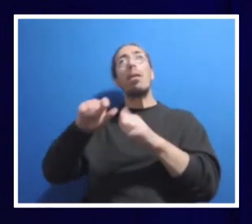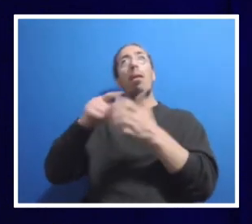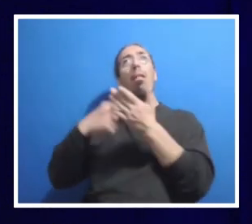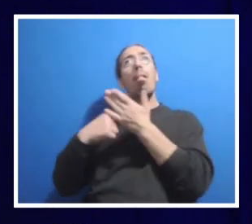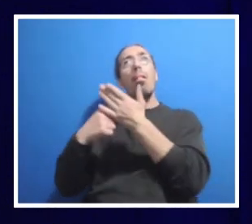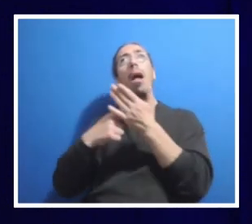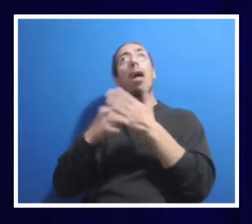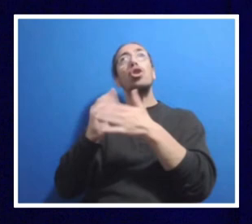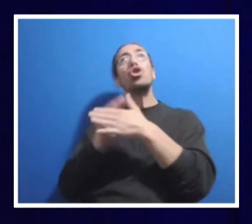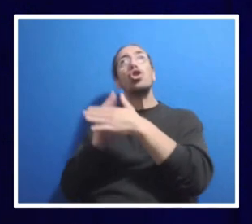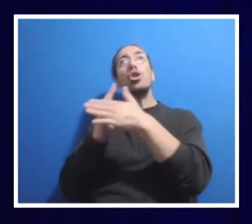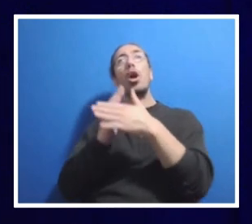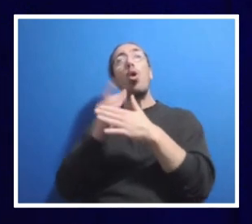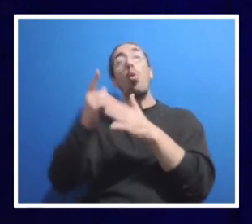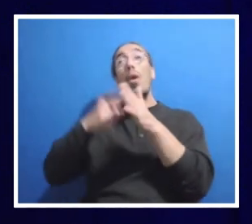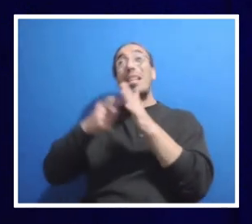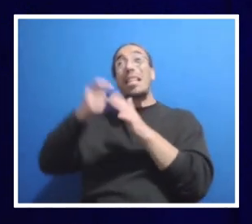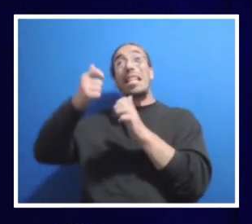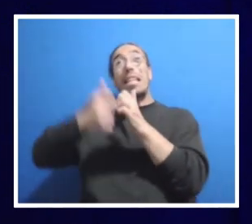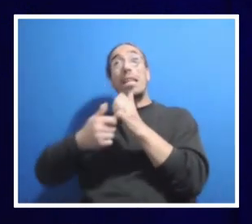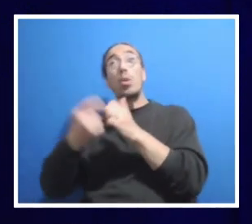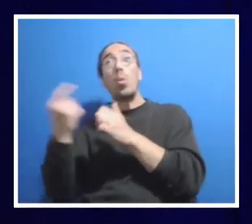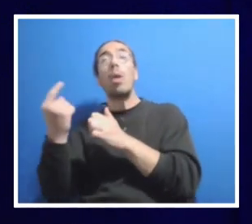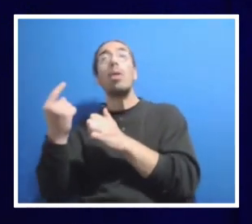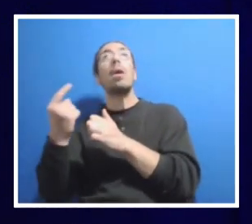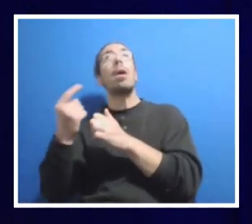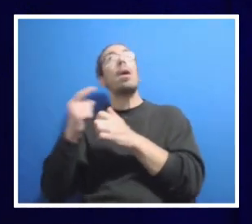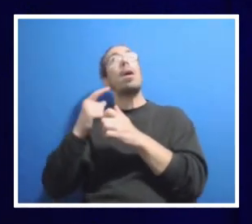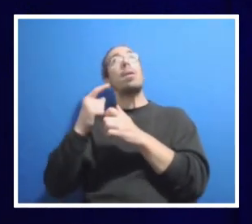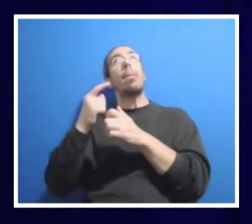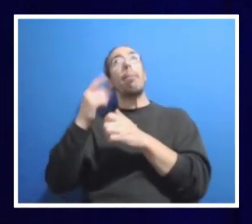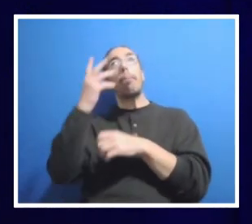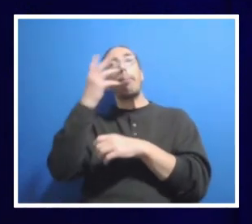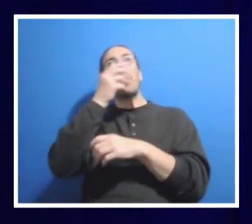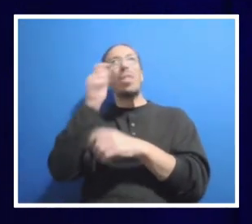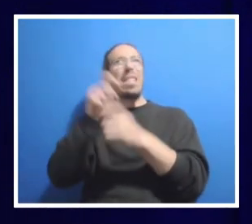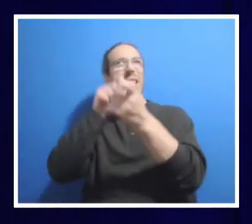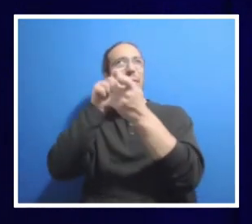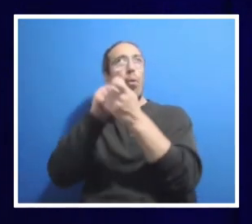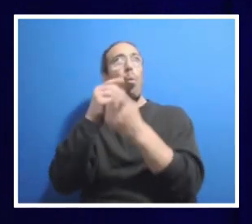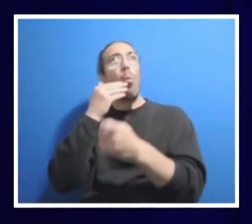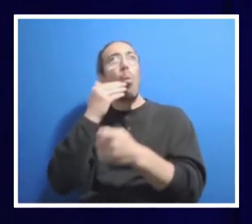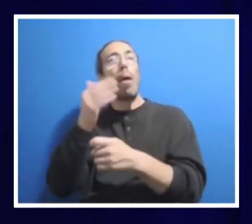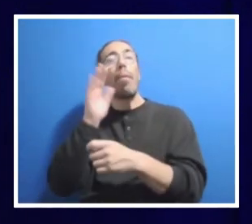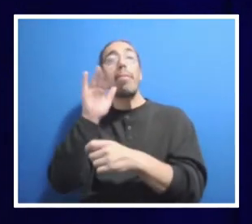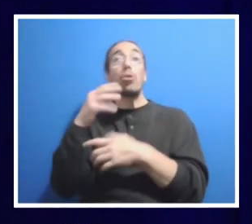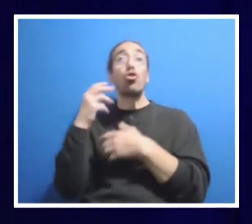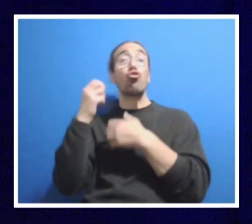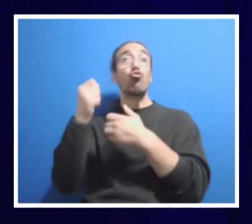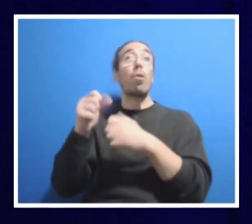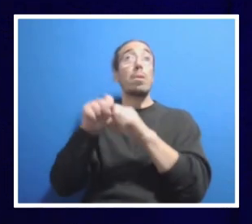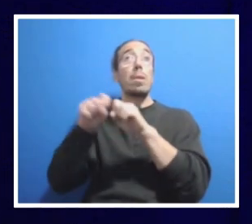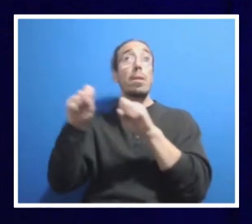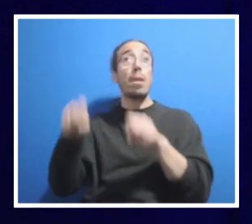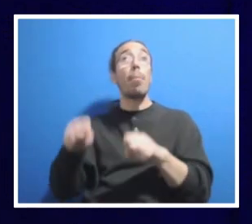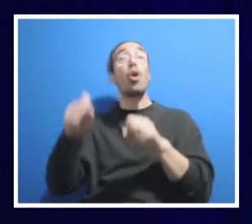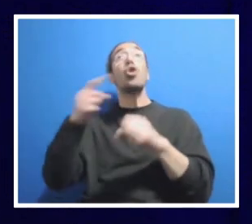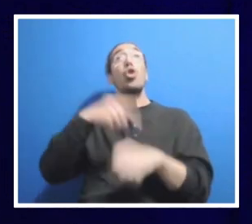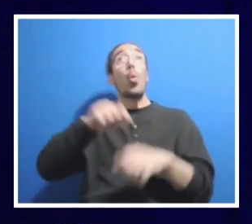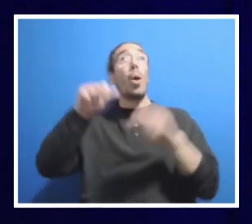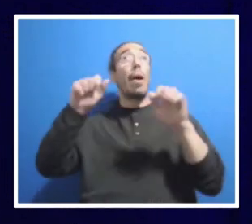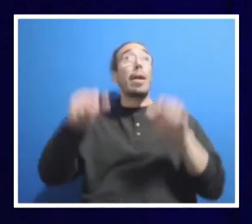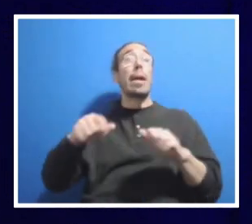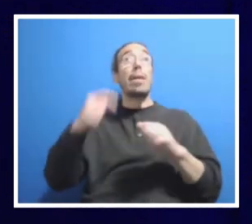what each of them is doing particularly well. That's the strength of a system so that we can then say, how do we